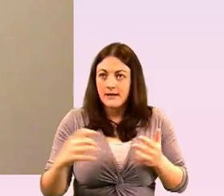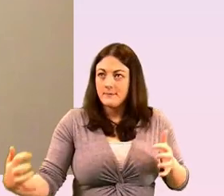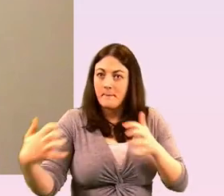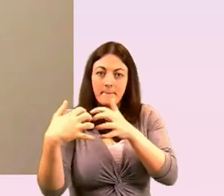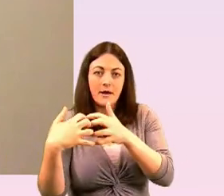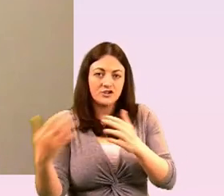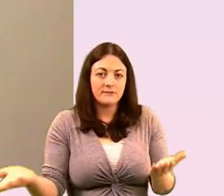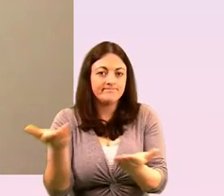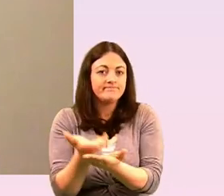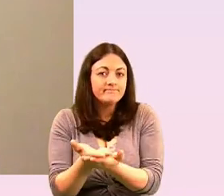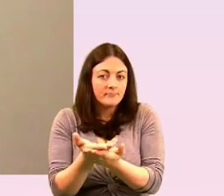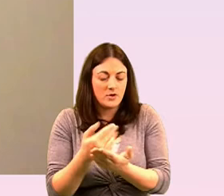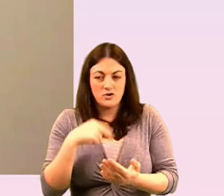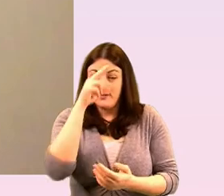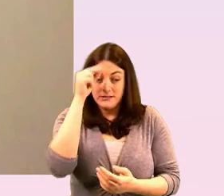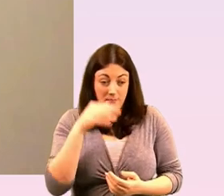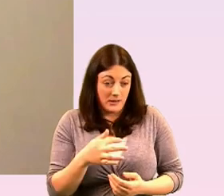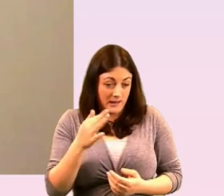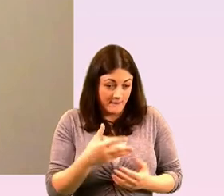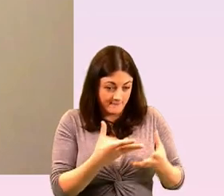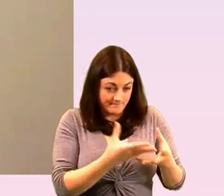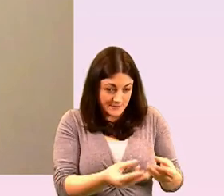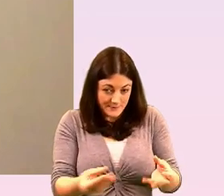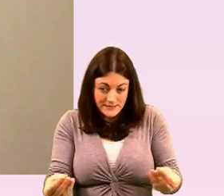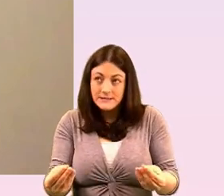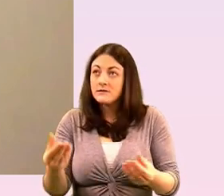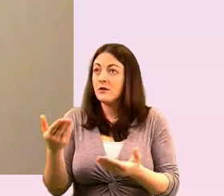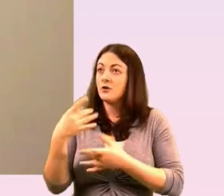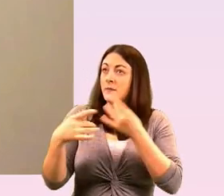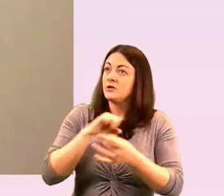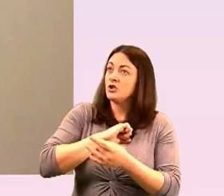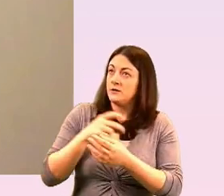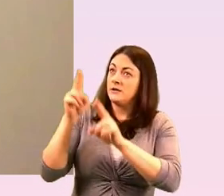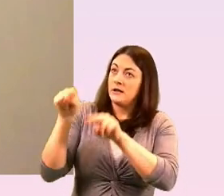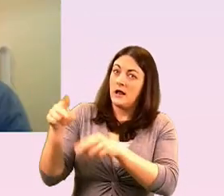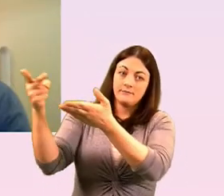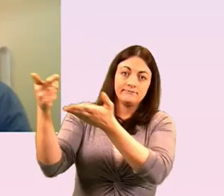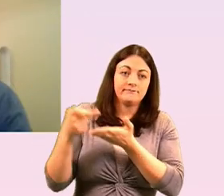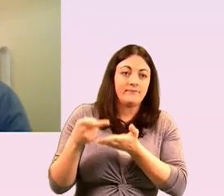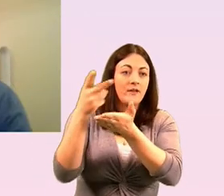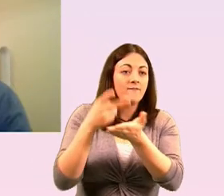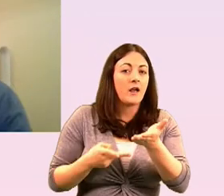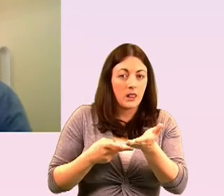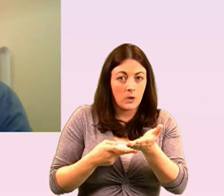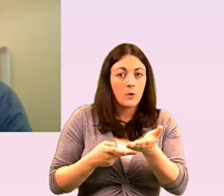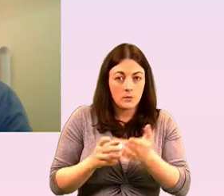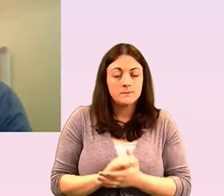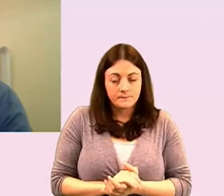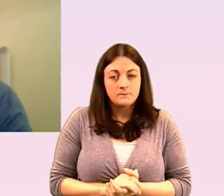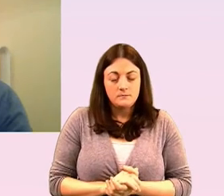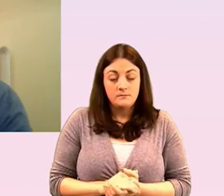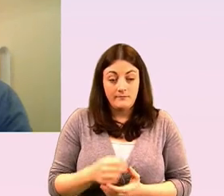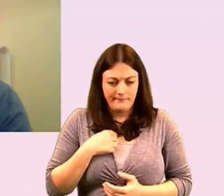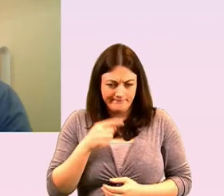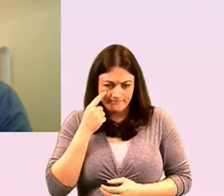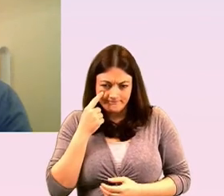where where others can't be or to where others are to really add value and i suppose as well i'm just looking at some